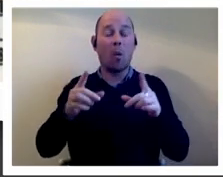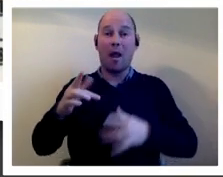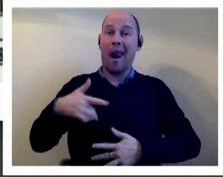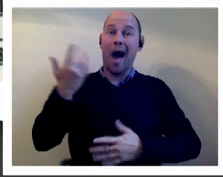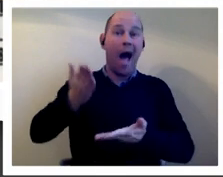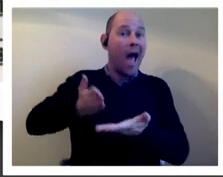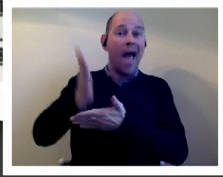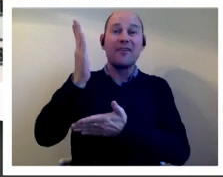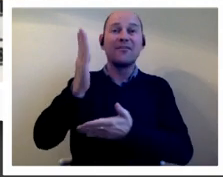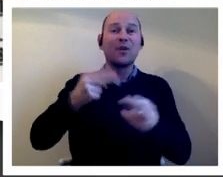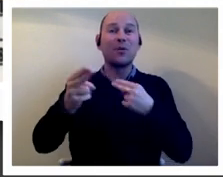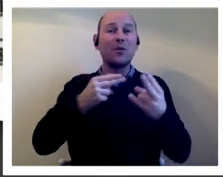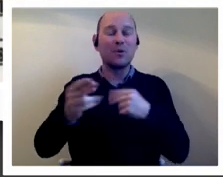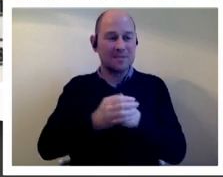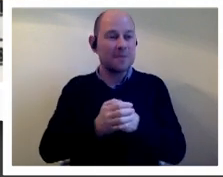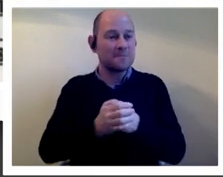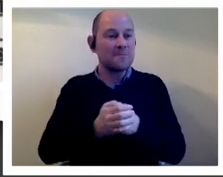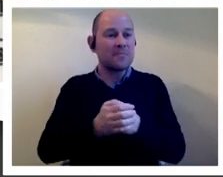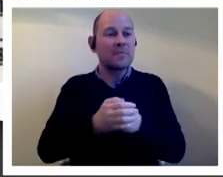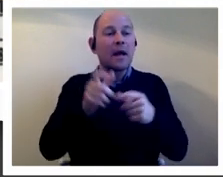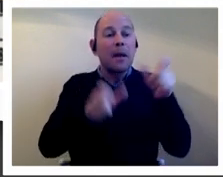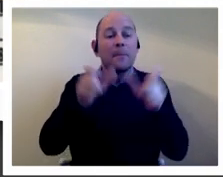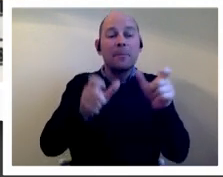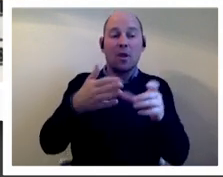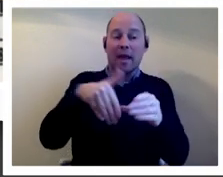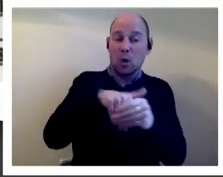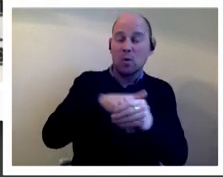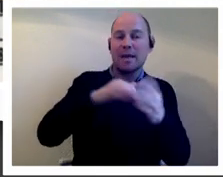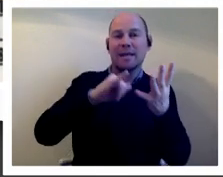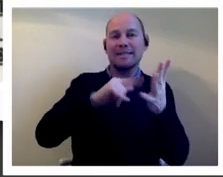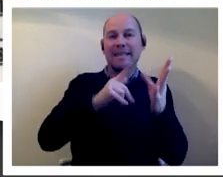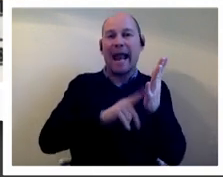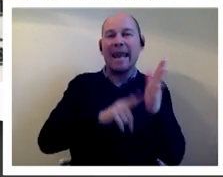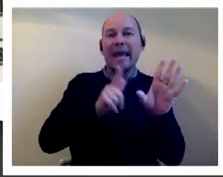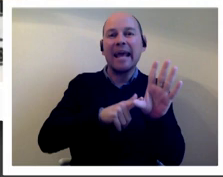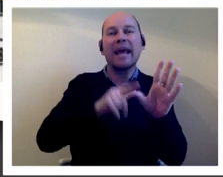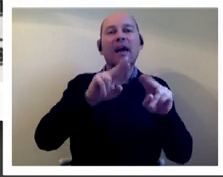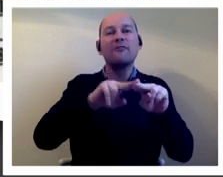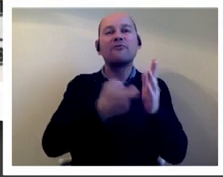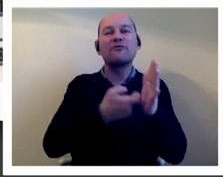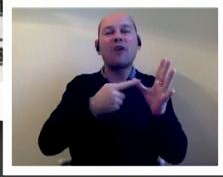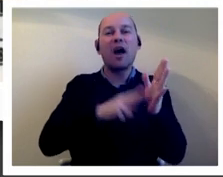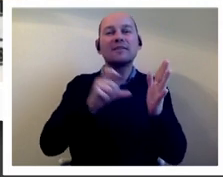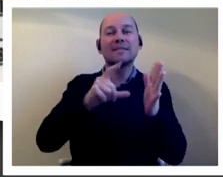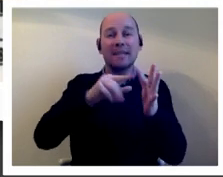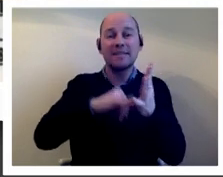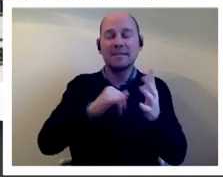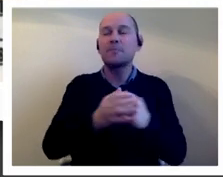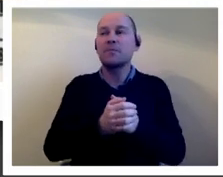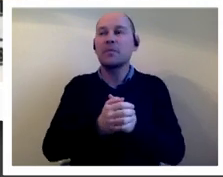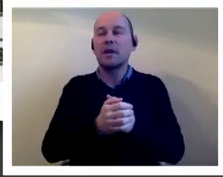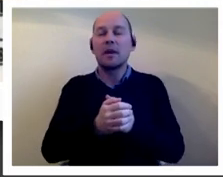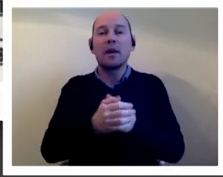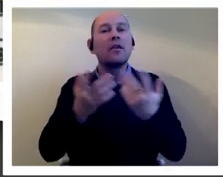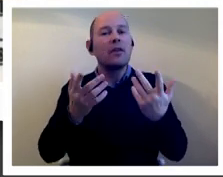these women included um sally francis and buan temple who was a carpenter who built a refuge for asian women and women's center and